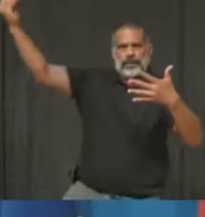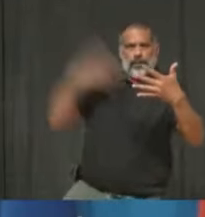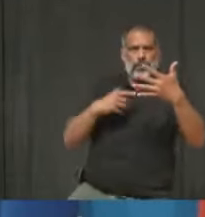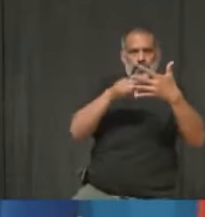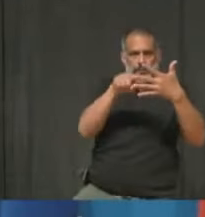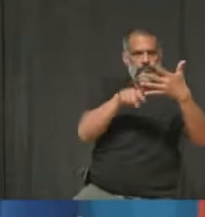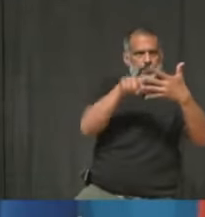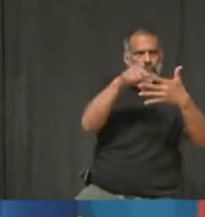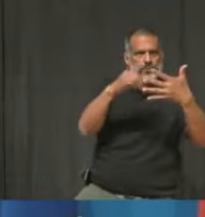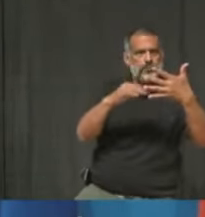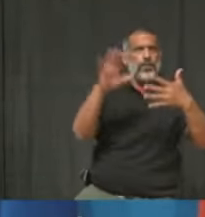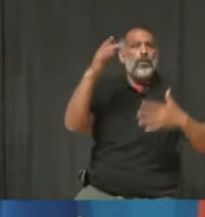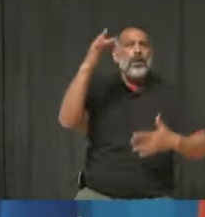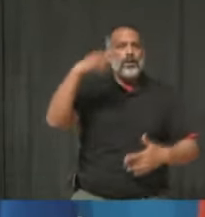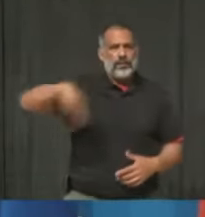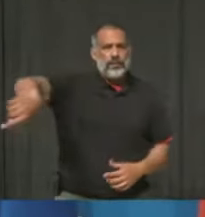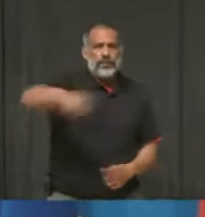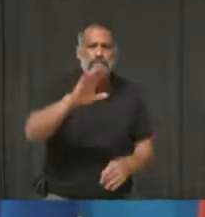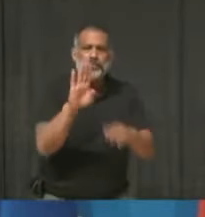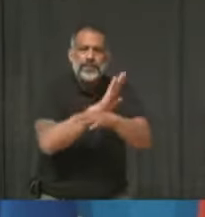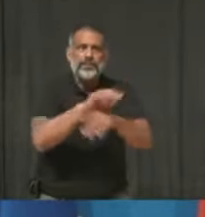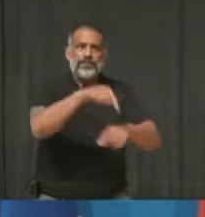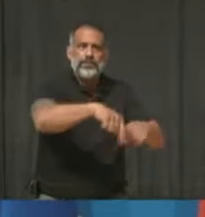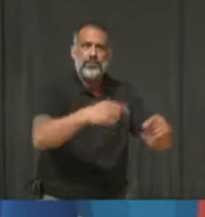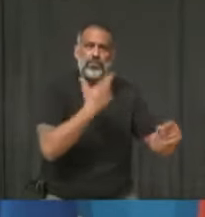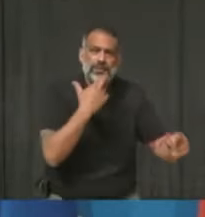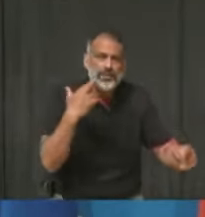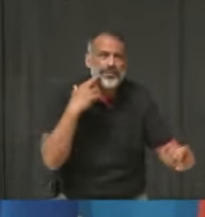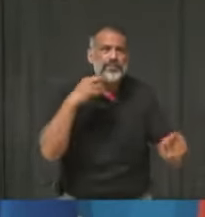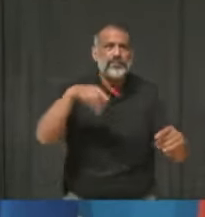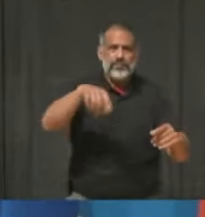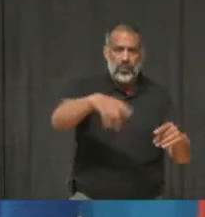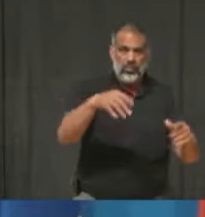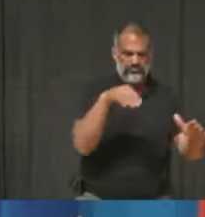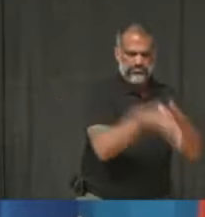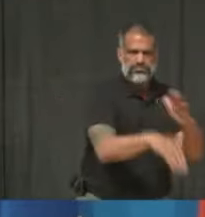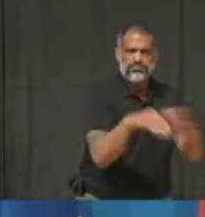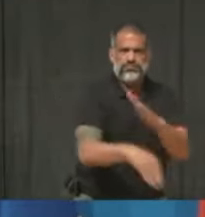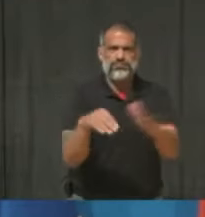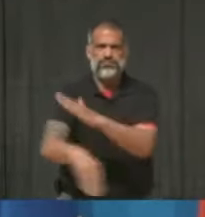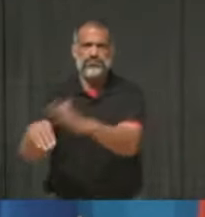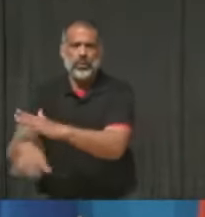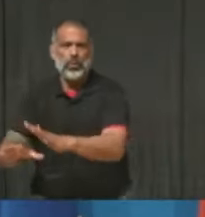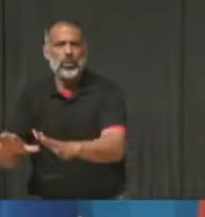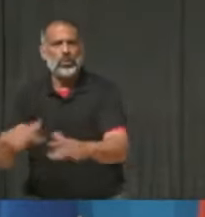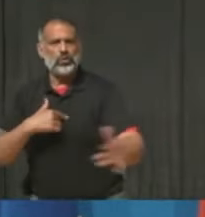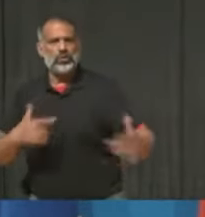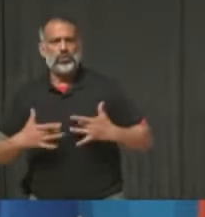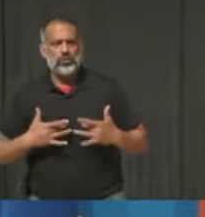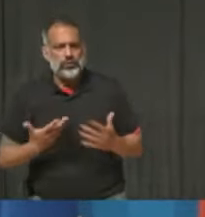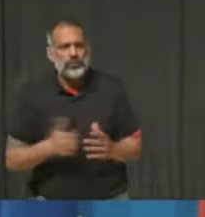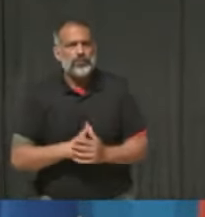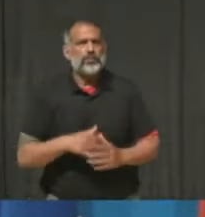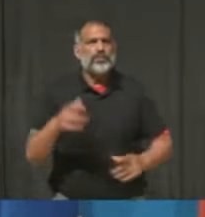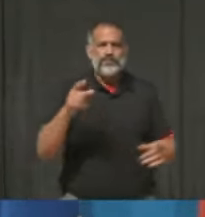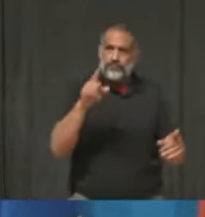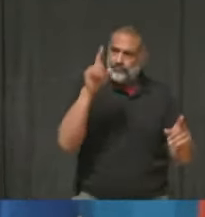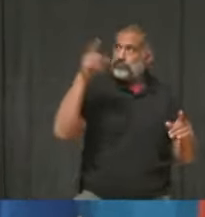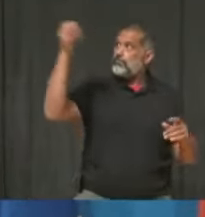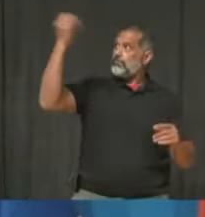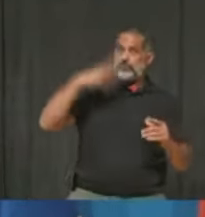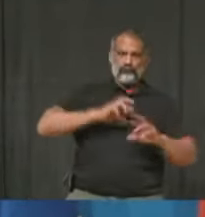owners who have been severely impacted by the extended lockdown. We all understand and accept